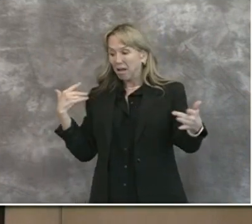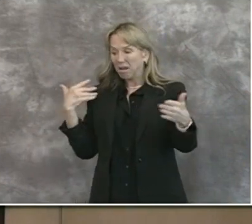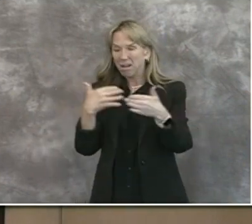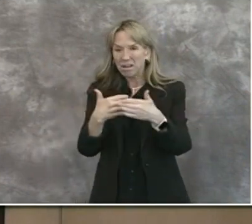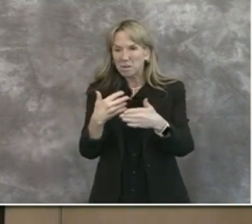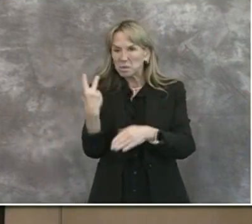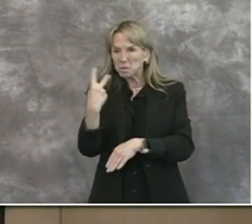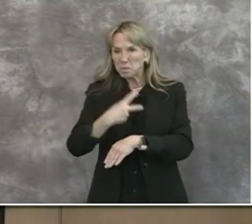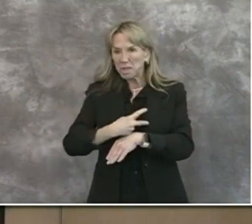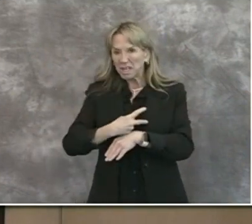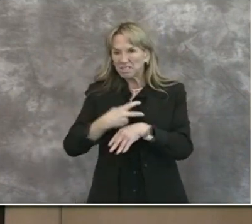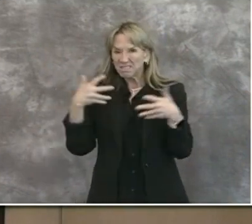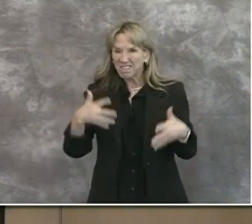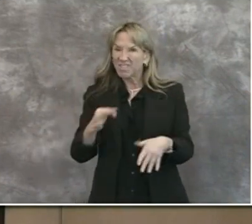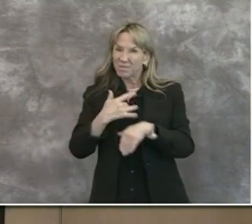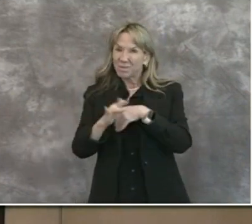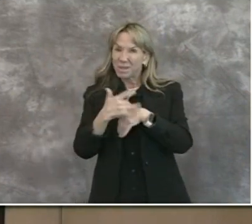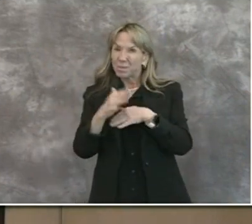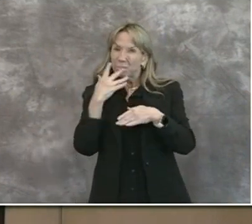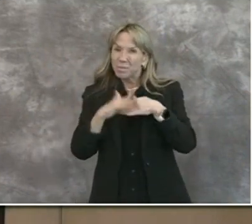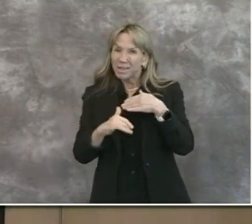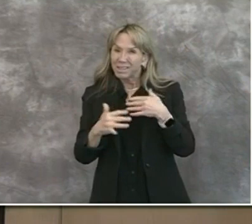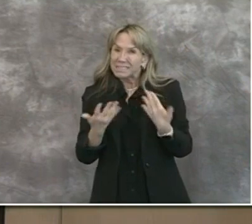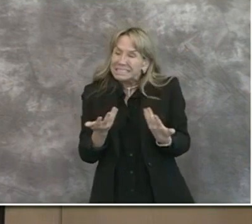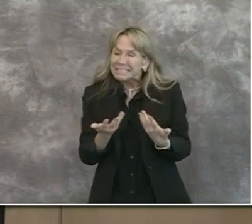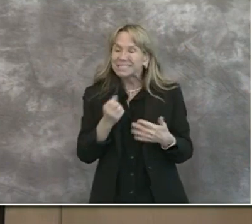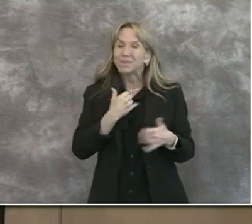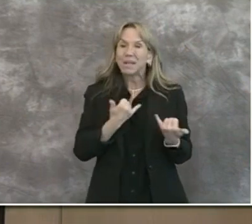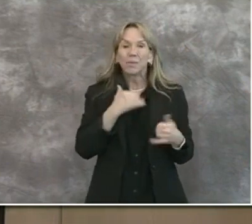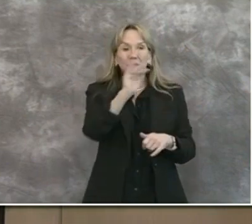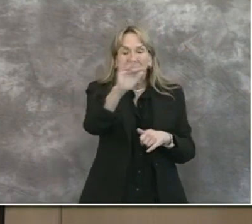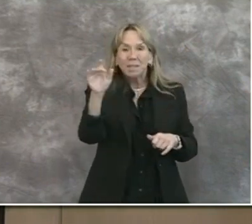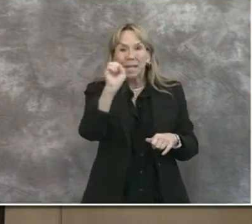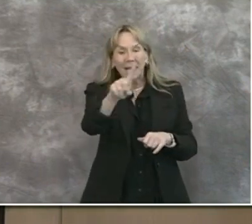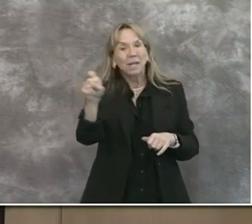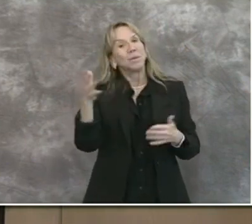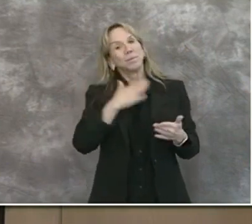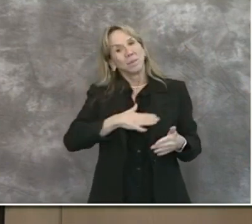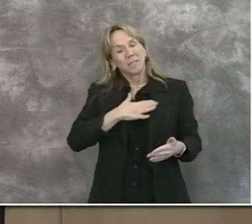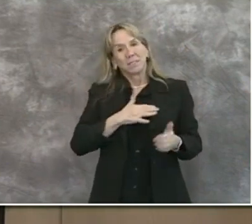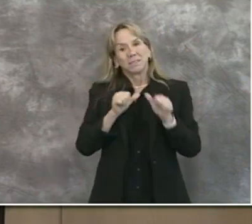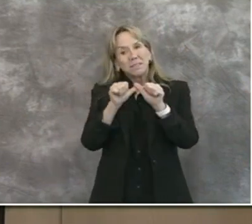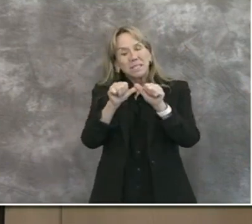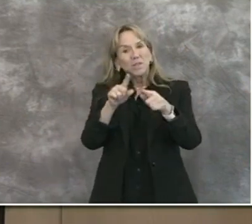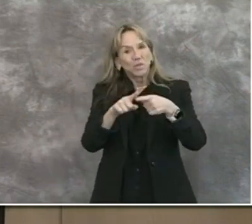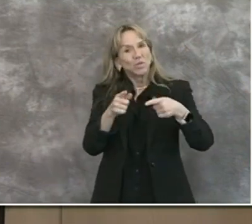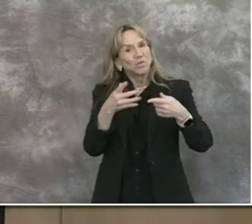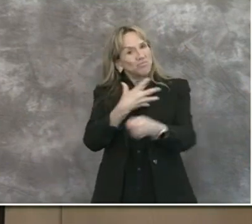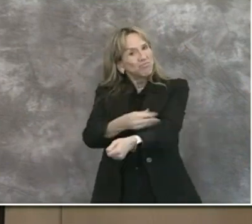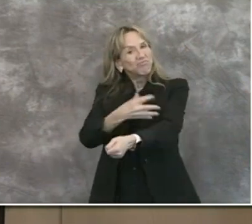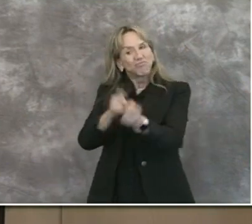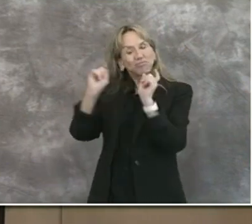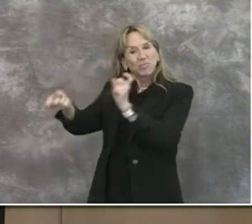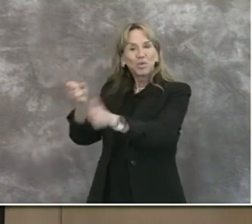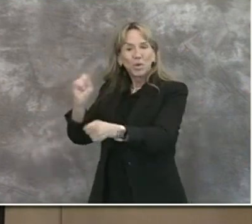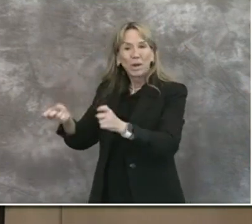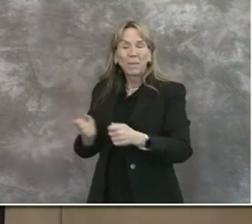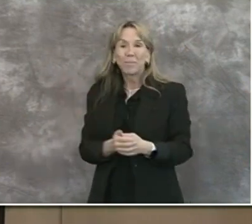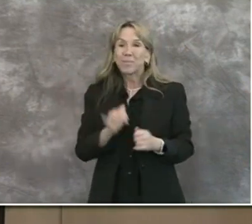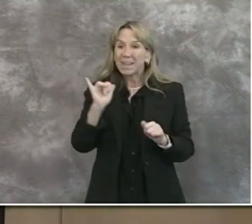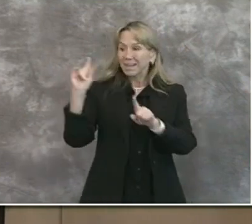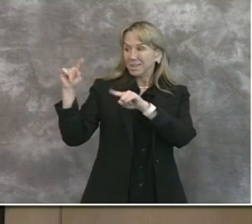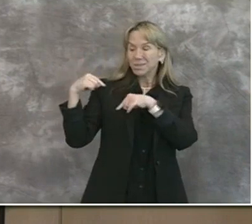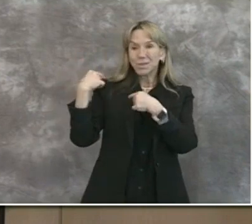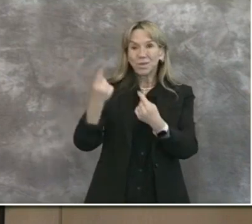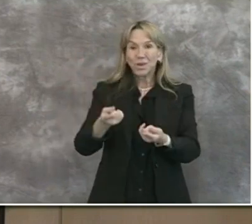supply of available blood. And so we are asking San Diegans to continue to give of yourself a little bit more. The sacrifices we